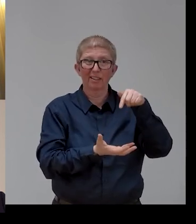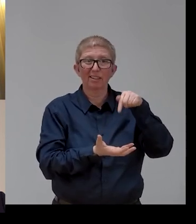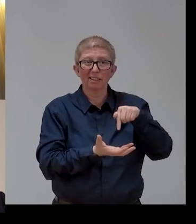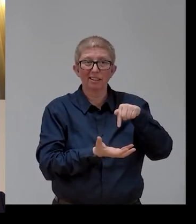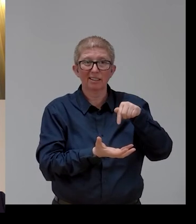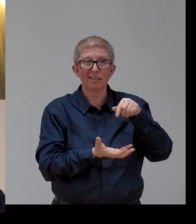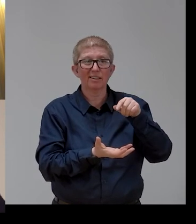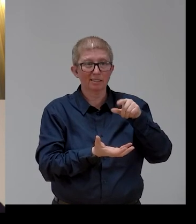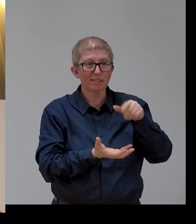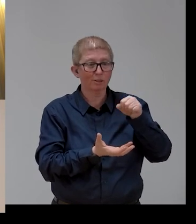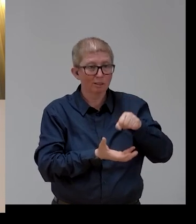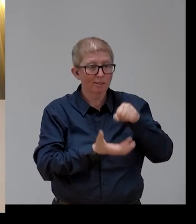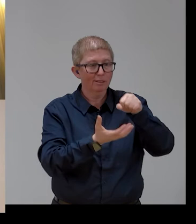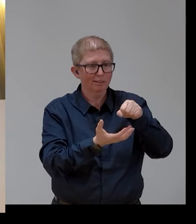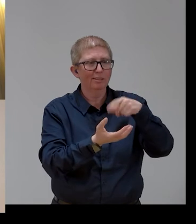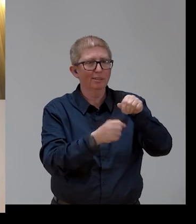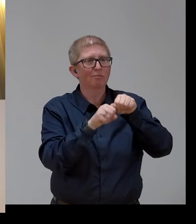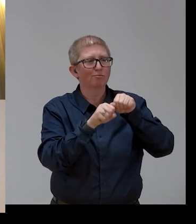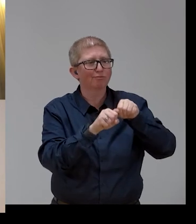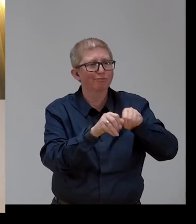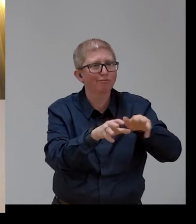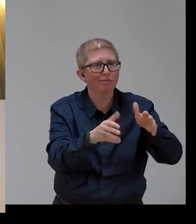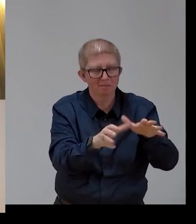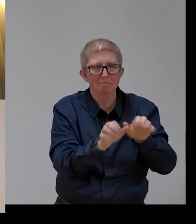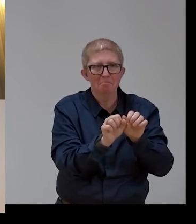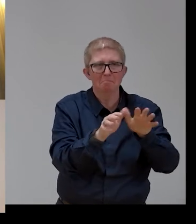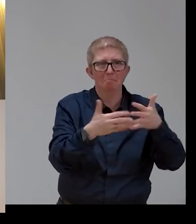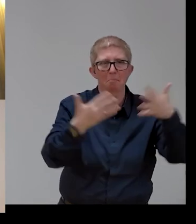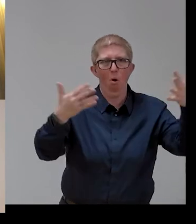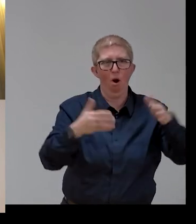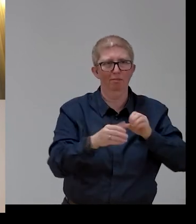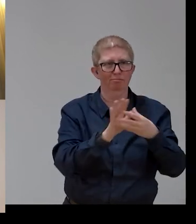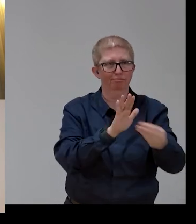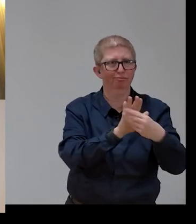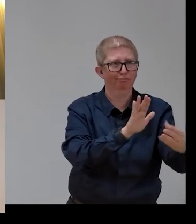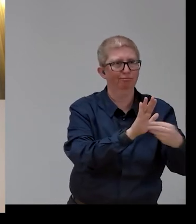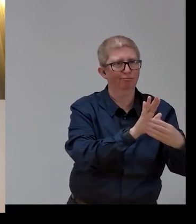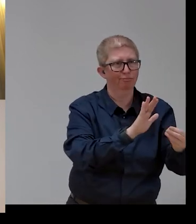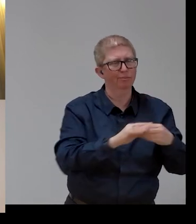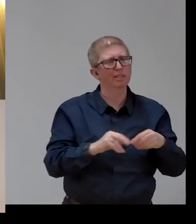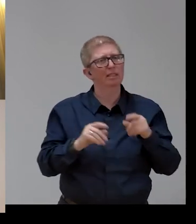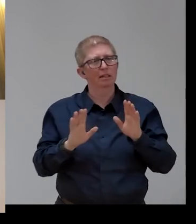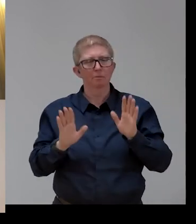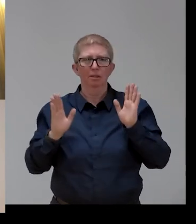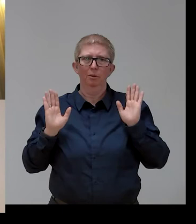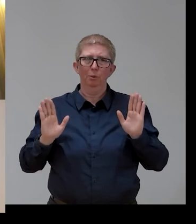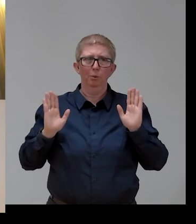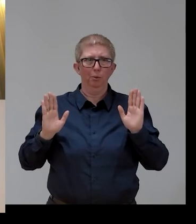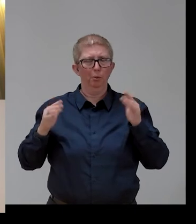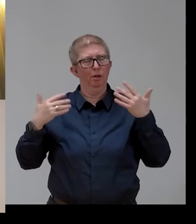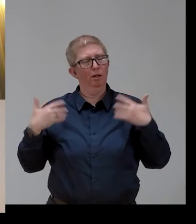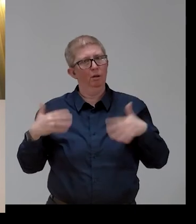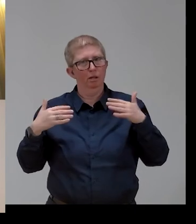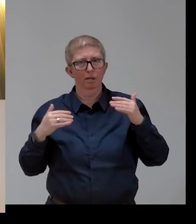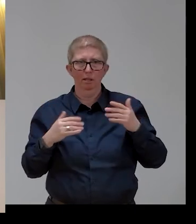is going to be scarce, we need to be extremely careful to discrimination, protecting